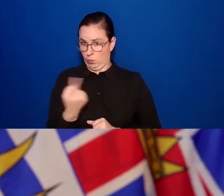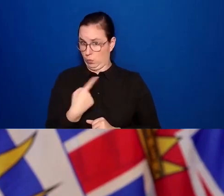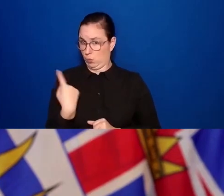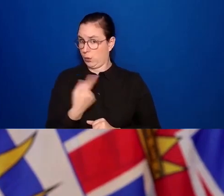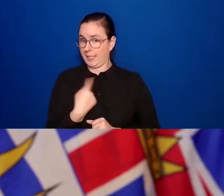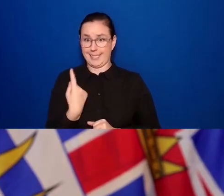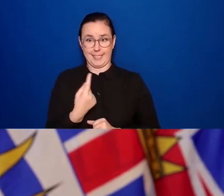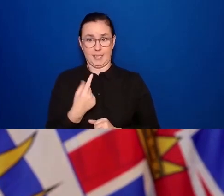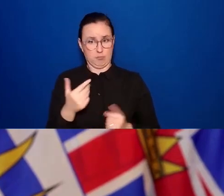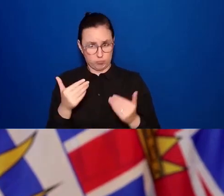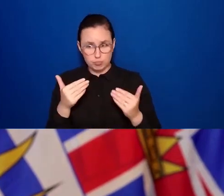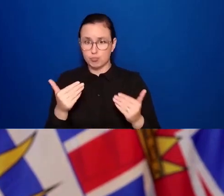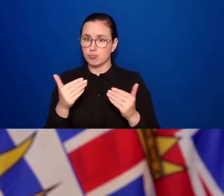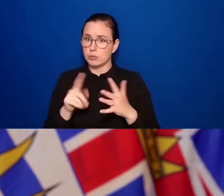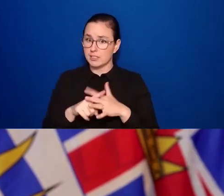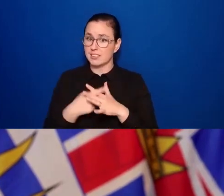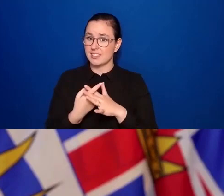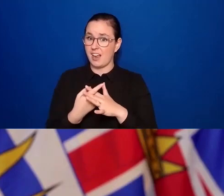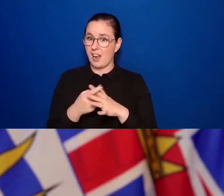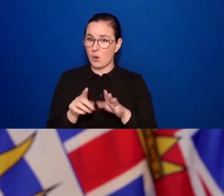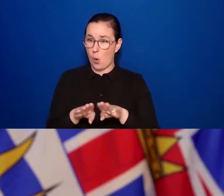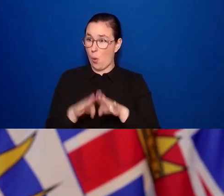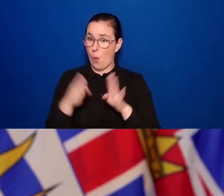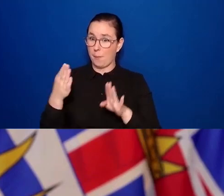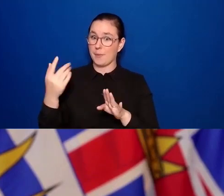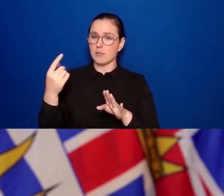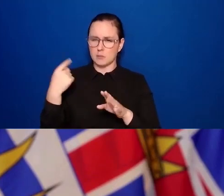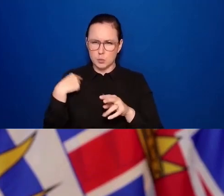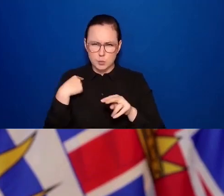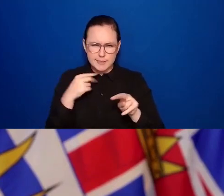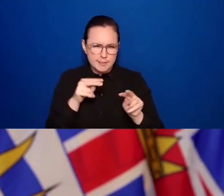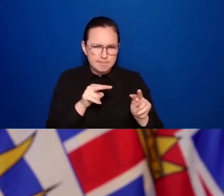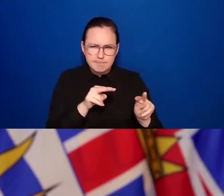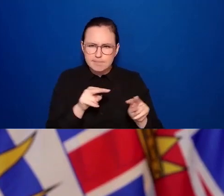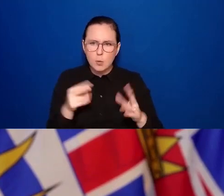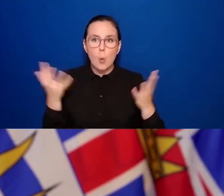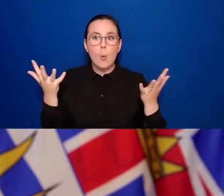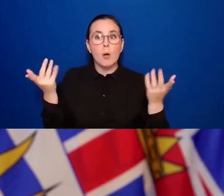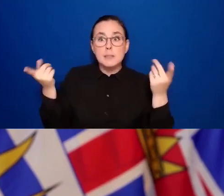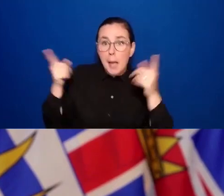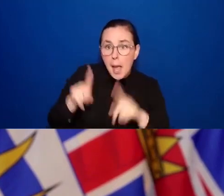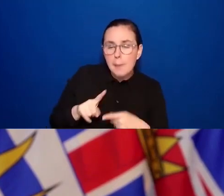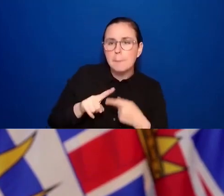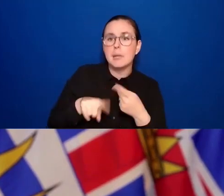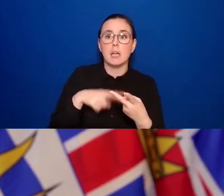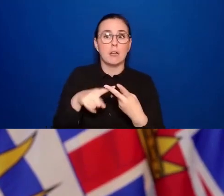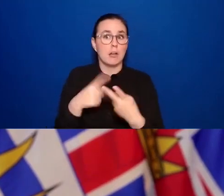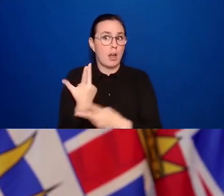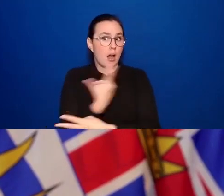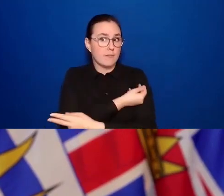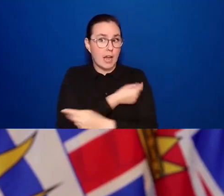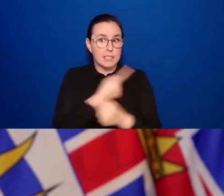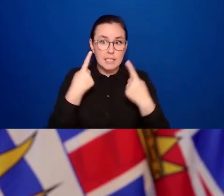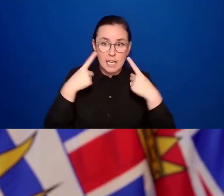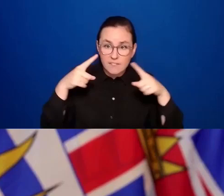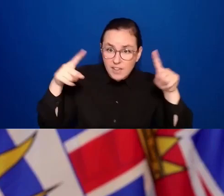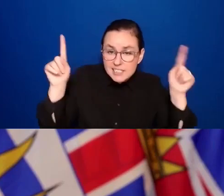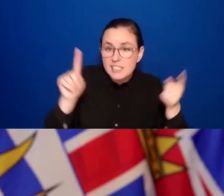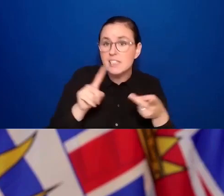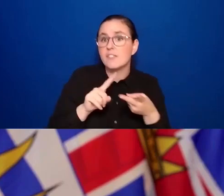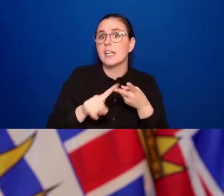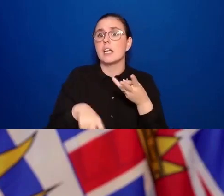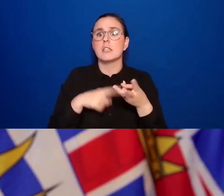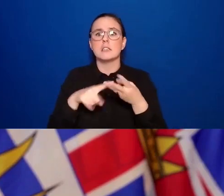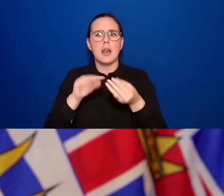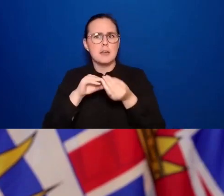we looked at what was happening, how effective vaccines were, what was circulation, what were the things that we needed to have in place, and